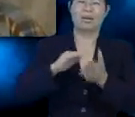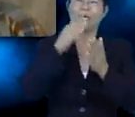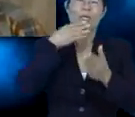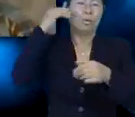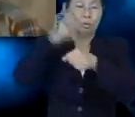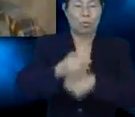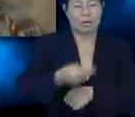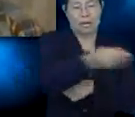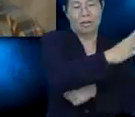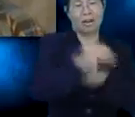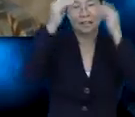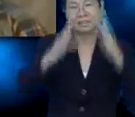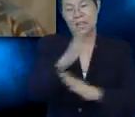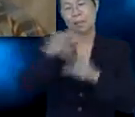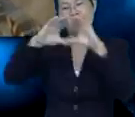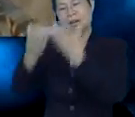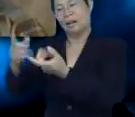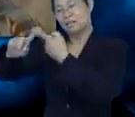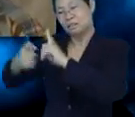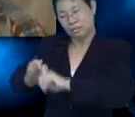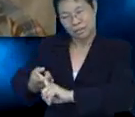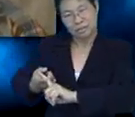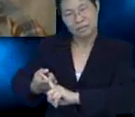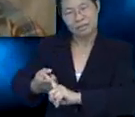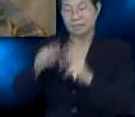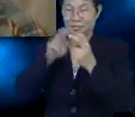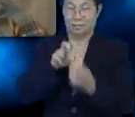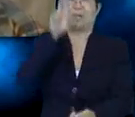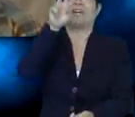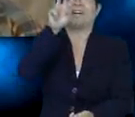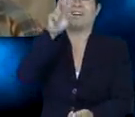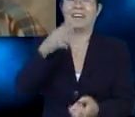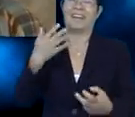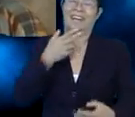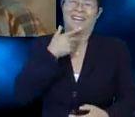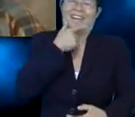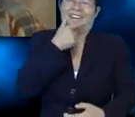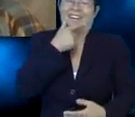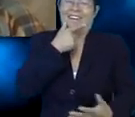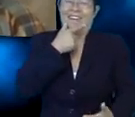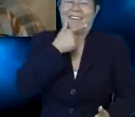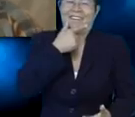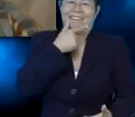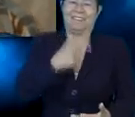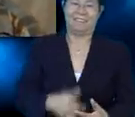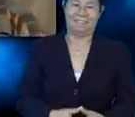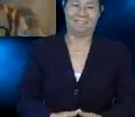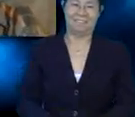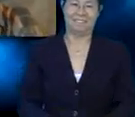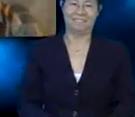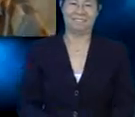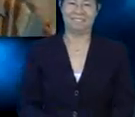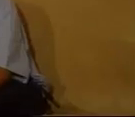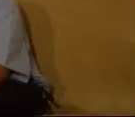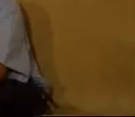tomorrow and pass out my homework. I'm sure my teacher and my classmates will be surprised. Yes, yes, yes,